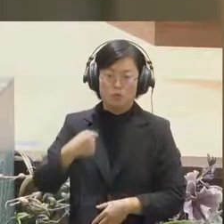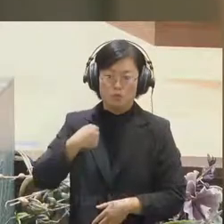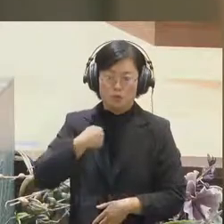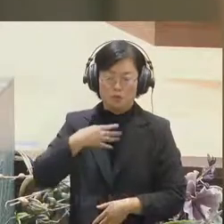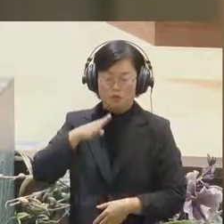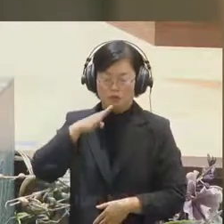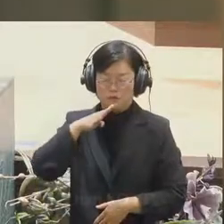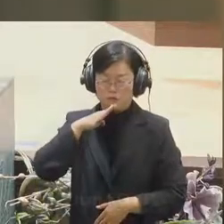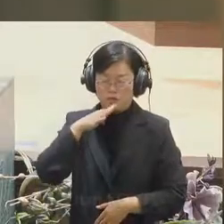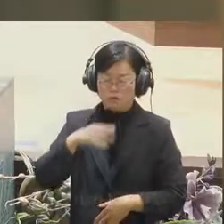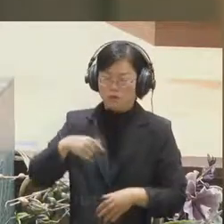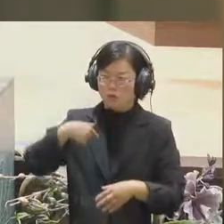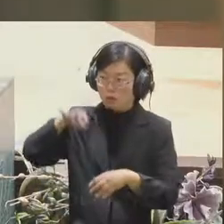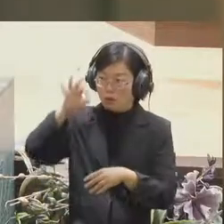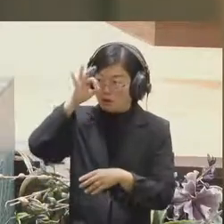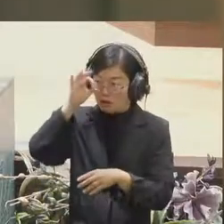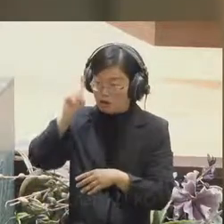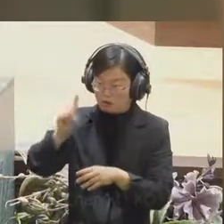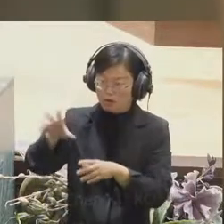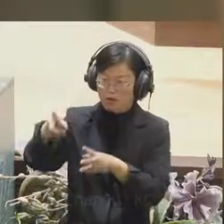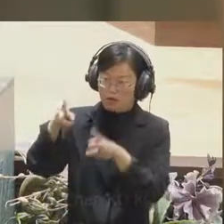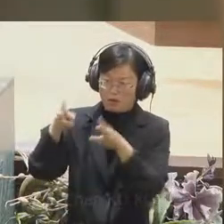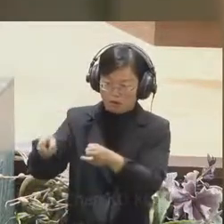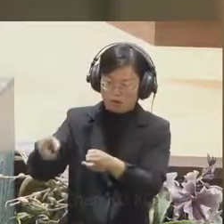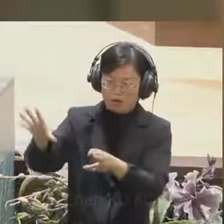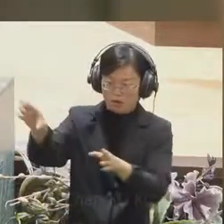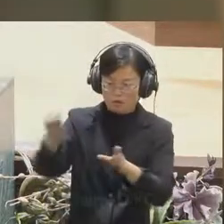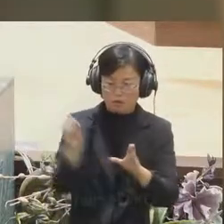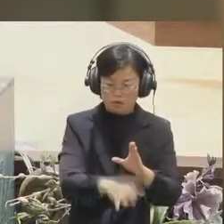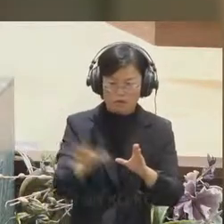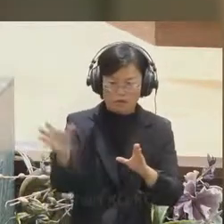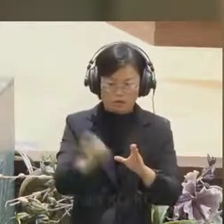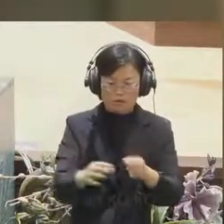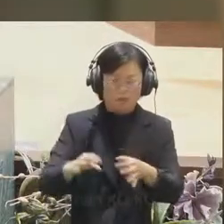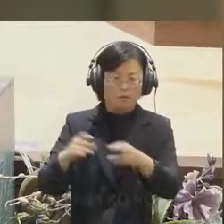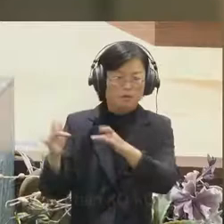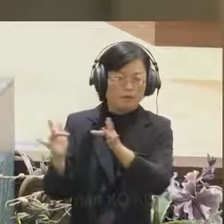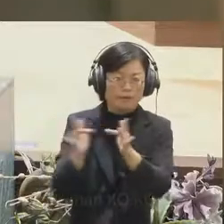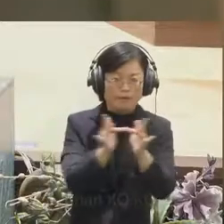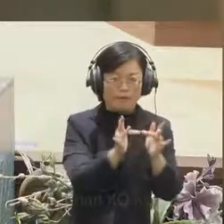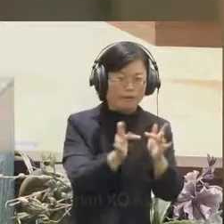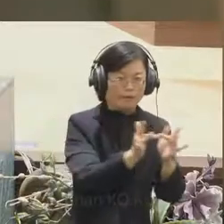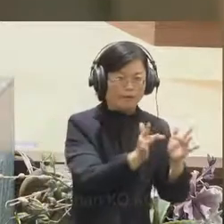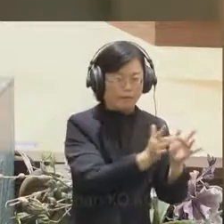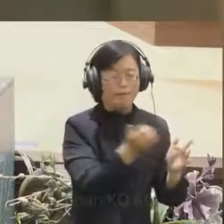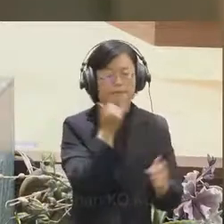back in the 2020 February before the COVID was announced as pandemic.